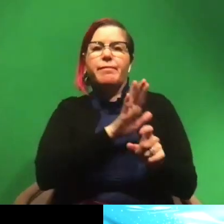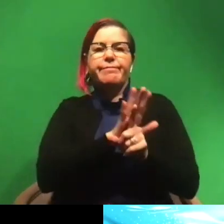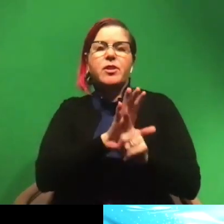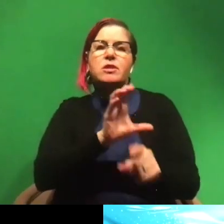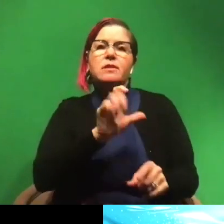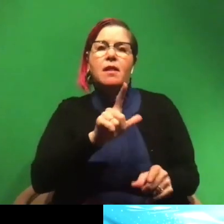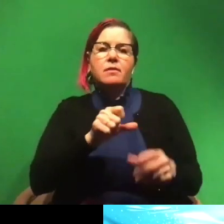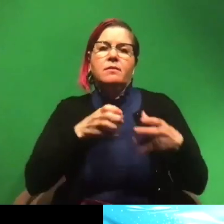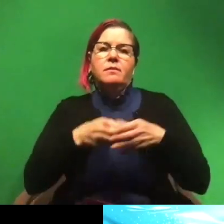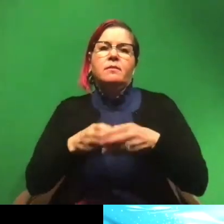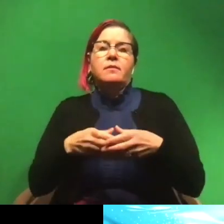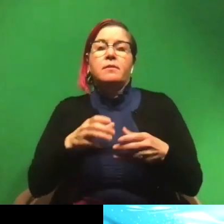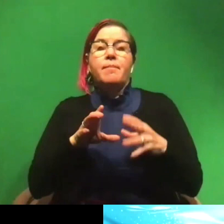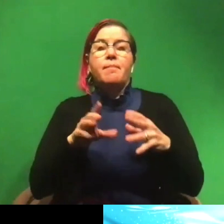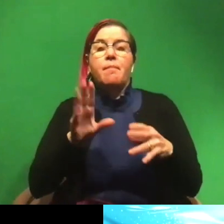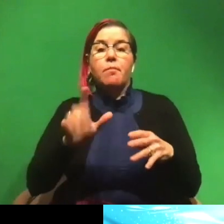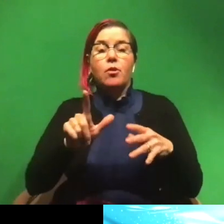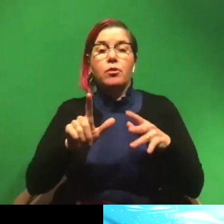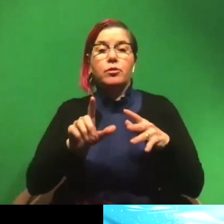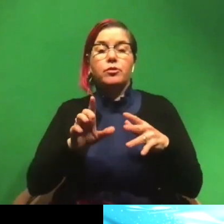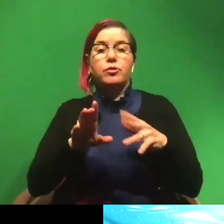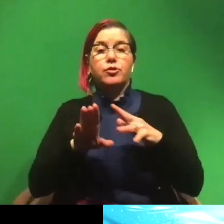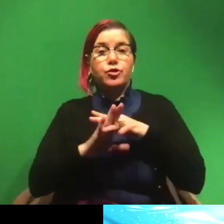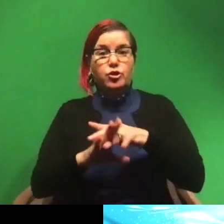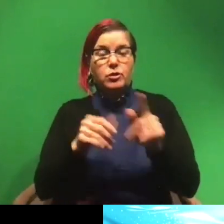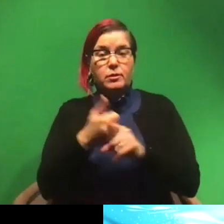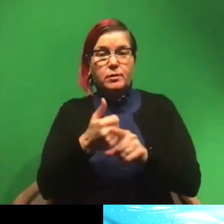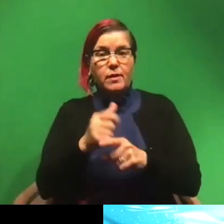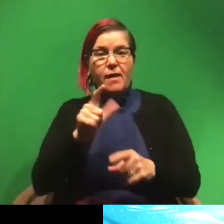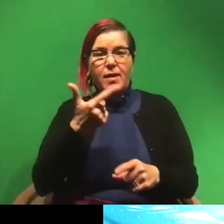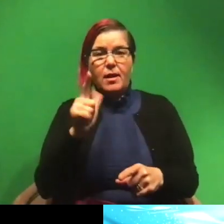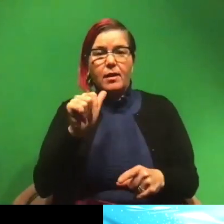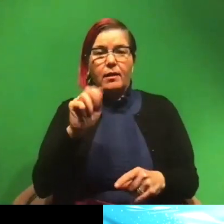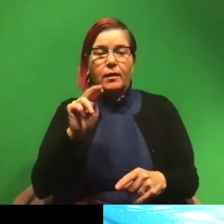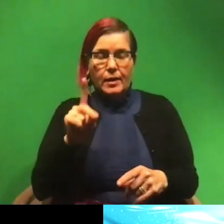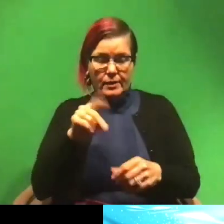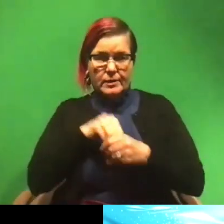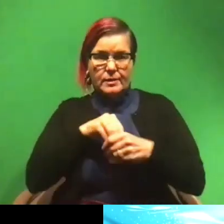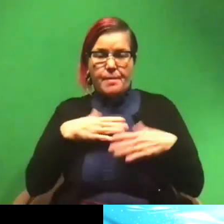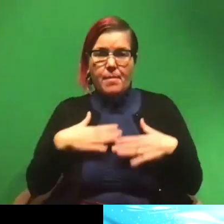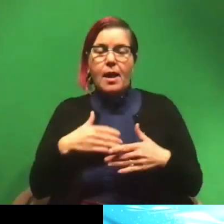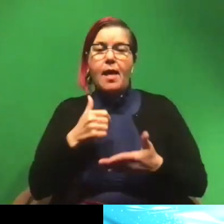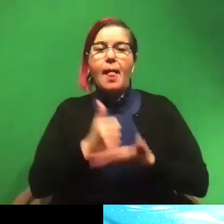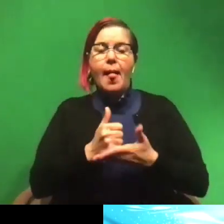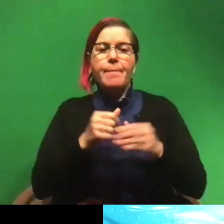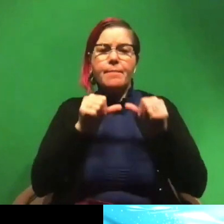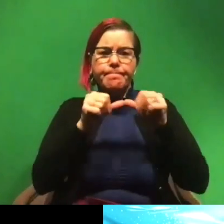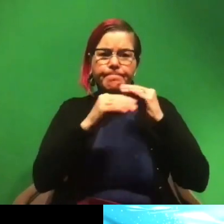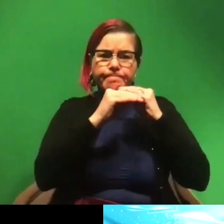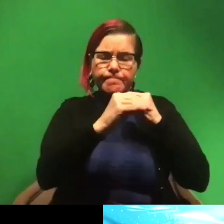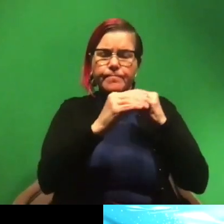but the shark, the bull shark actually has this gland that helps it maintain and